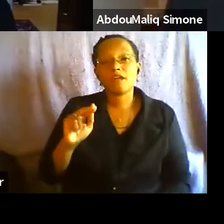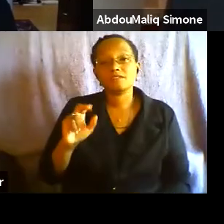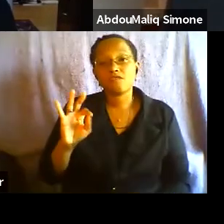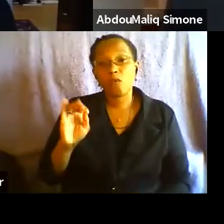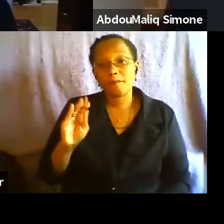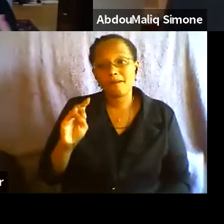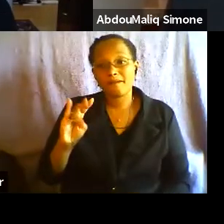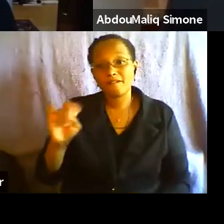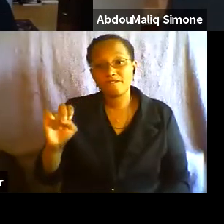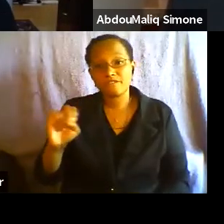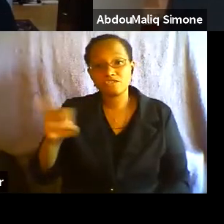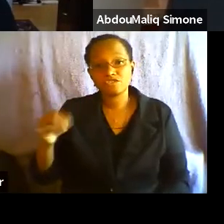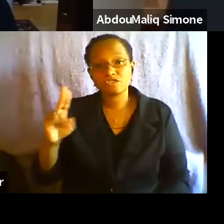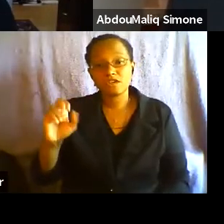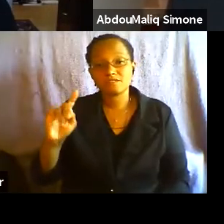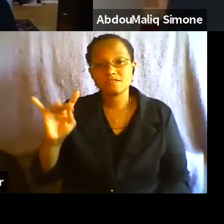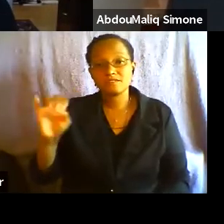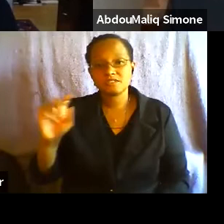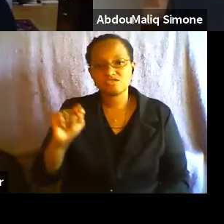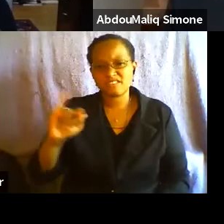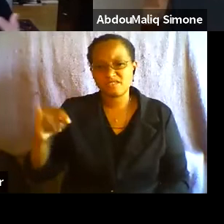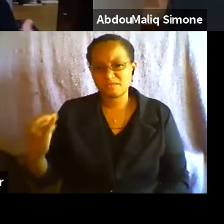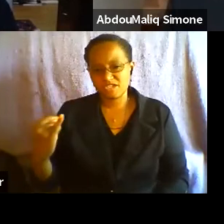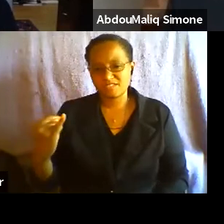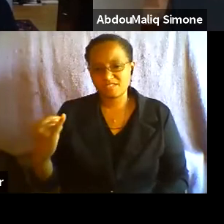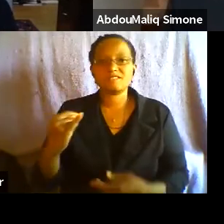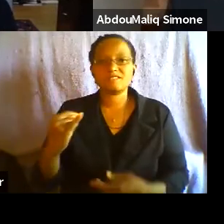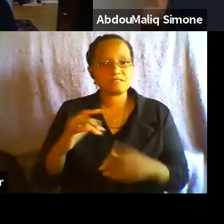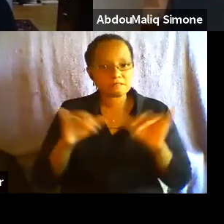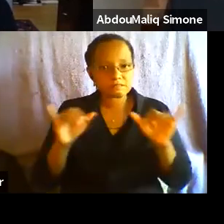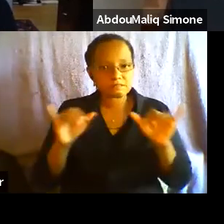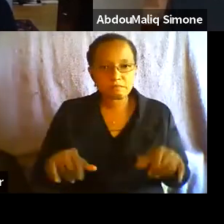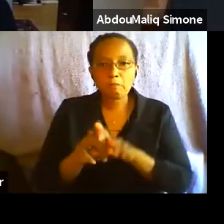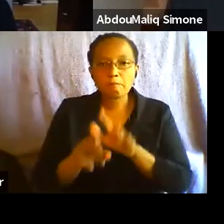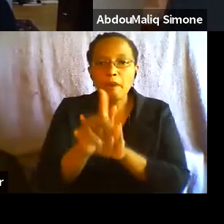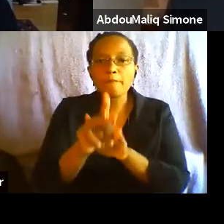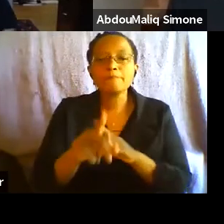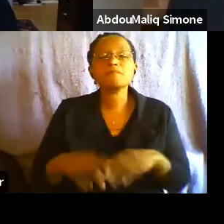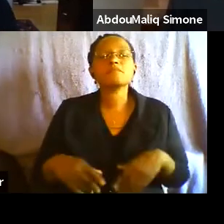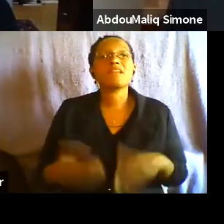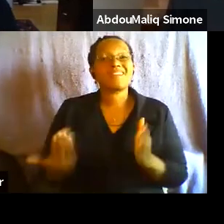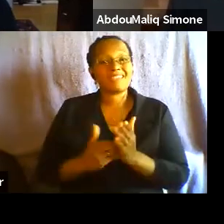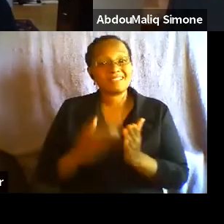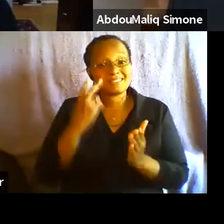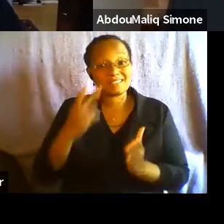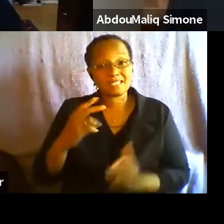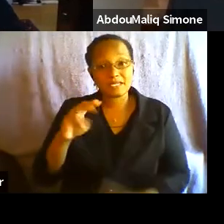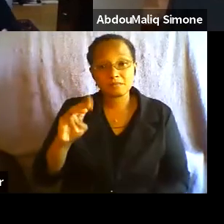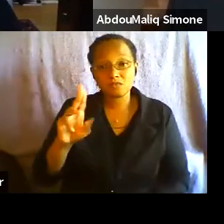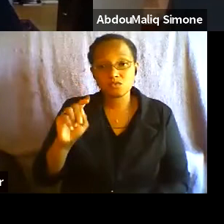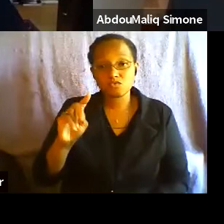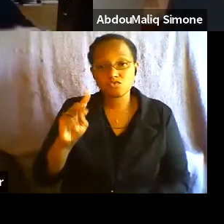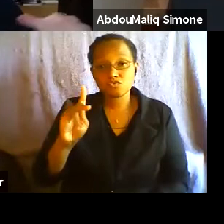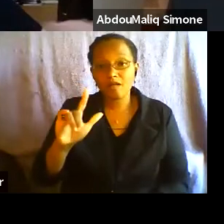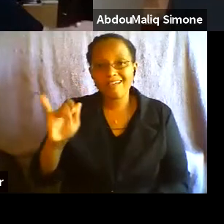nonprofit, non-indebted local economies, the reemergence of mutual aid, non-university-based research and